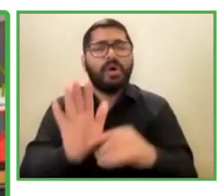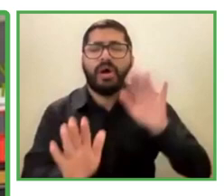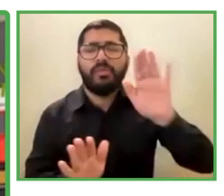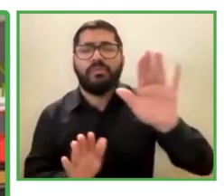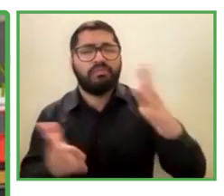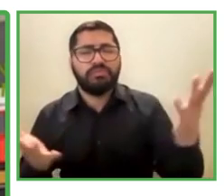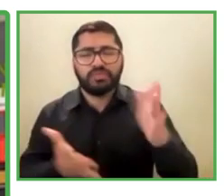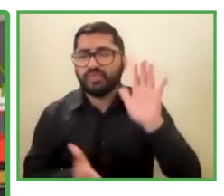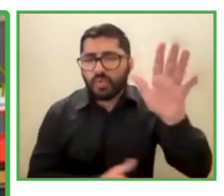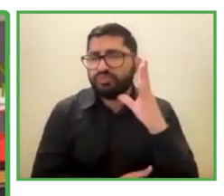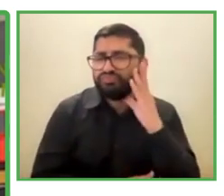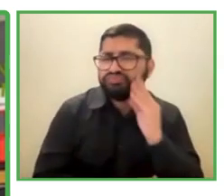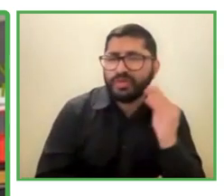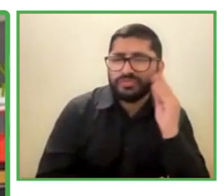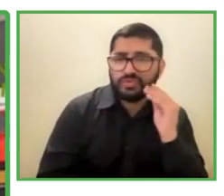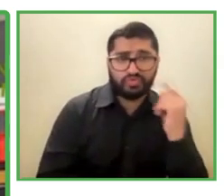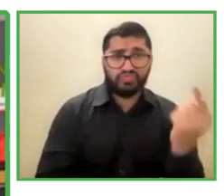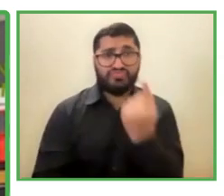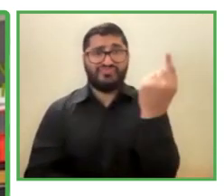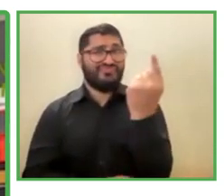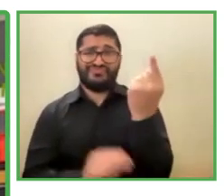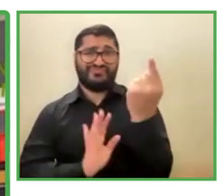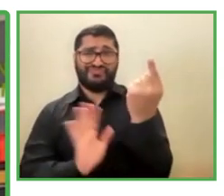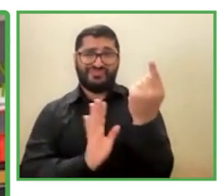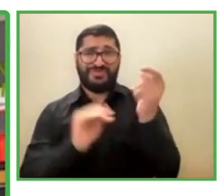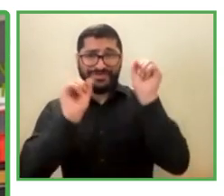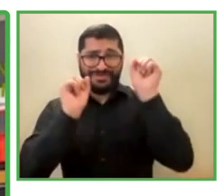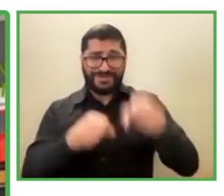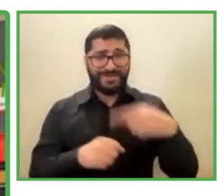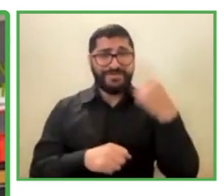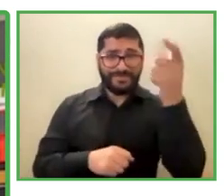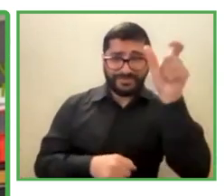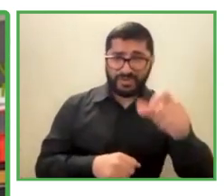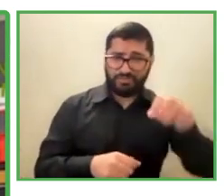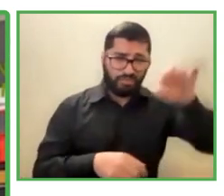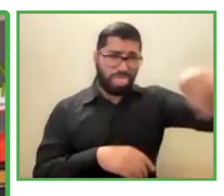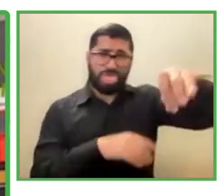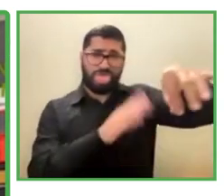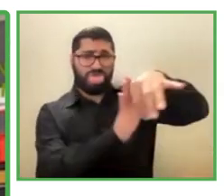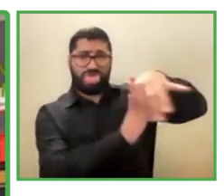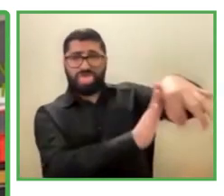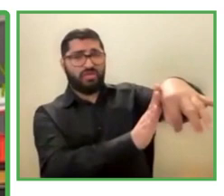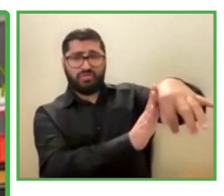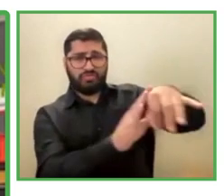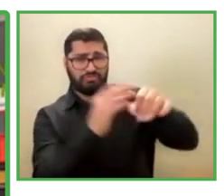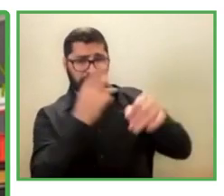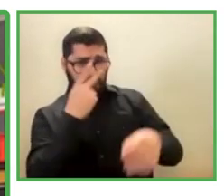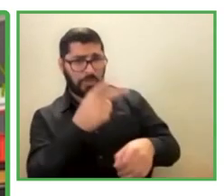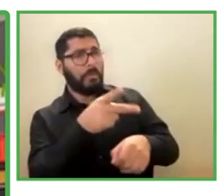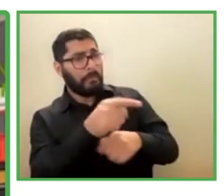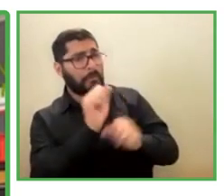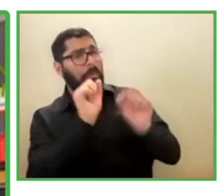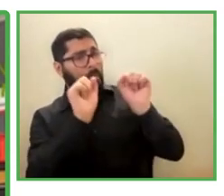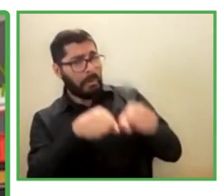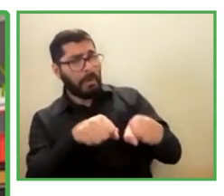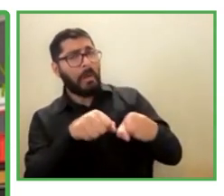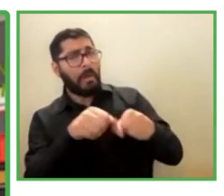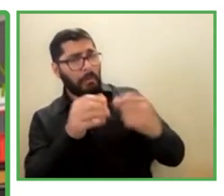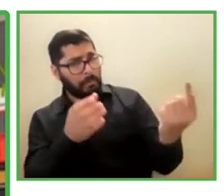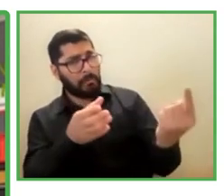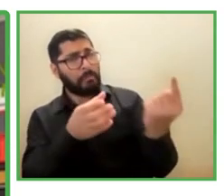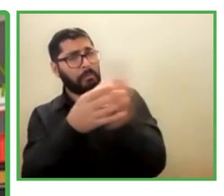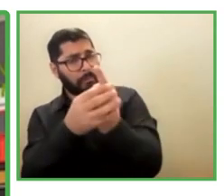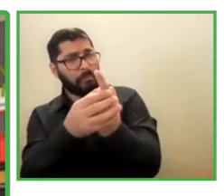could see that she was on the loan. There was a person with her. She wasn't an orphan. But I noticed that really the only thing I was doing was